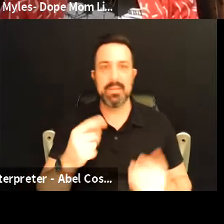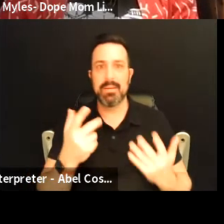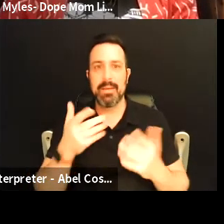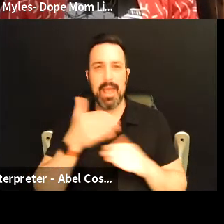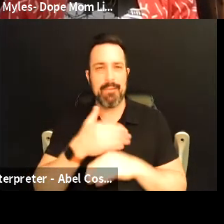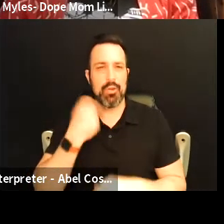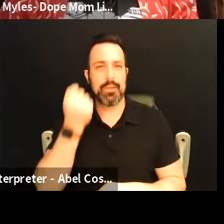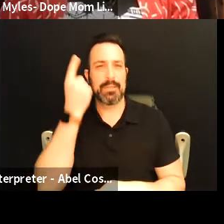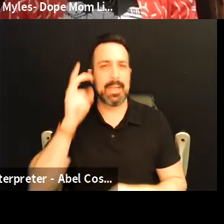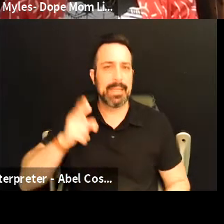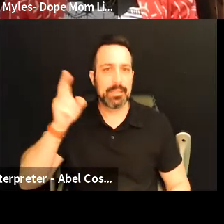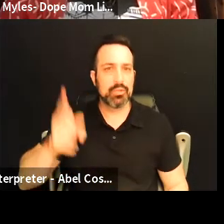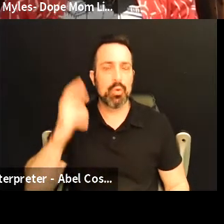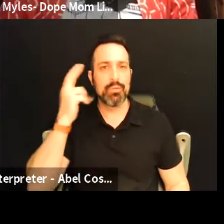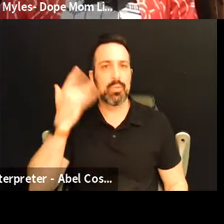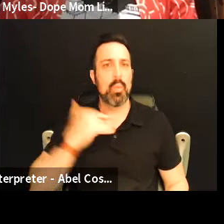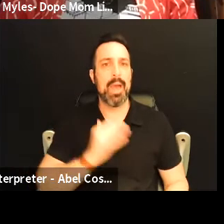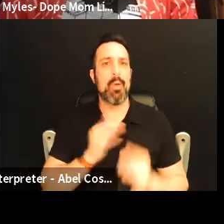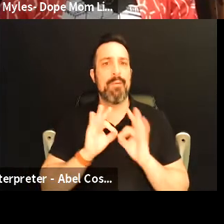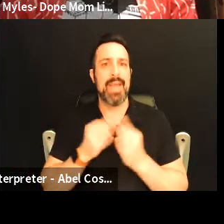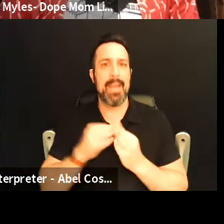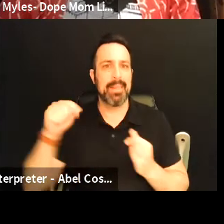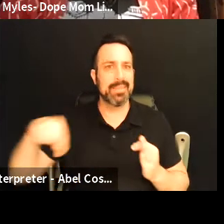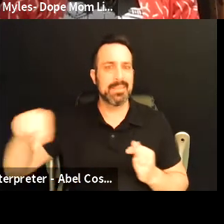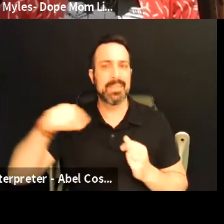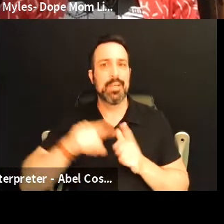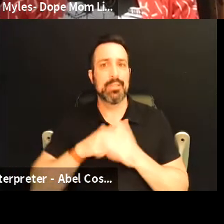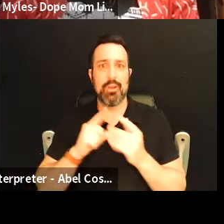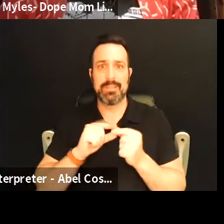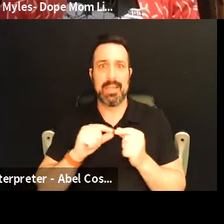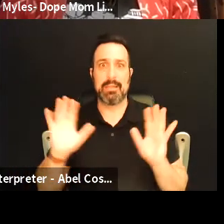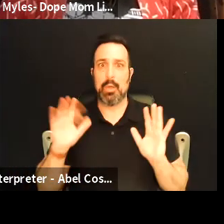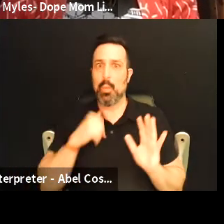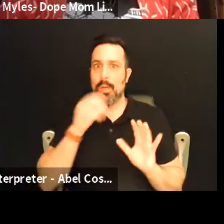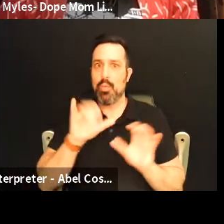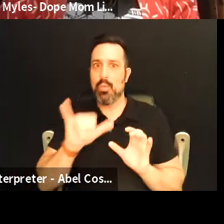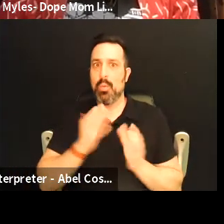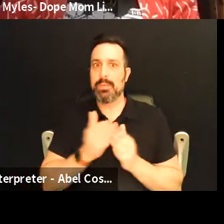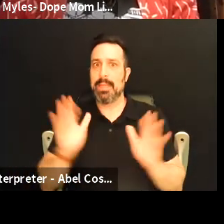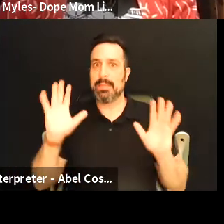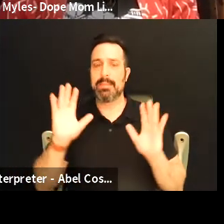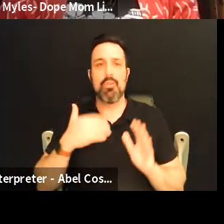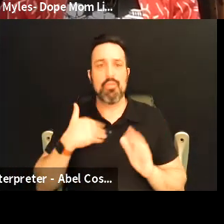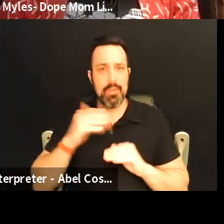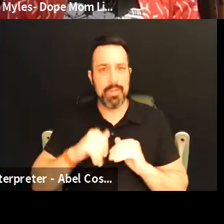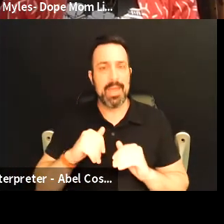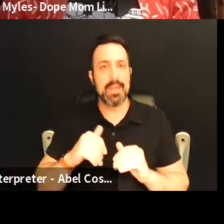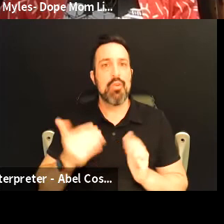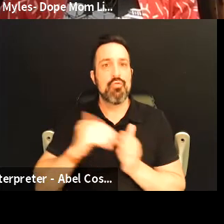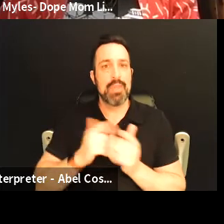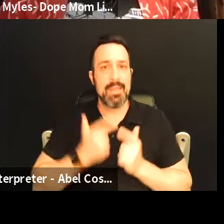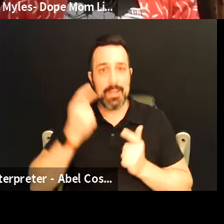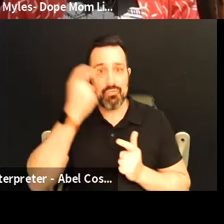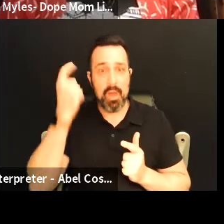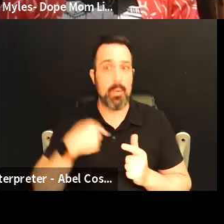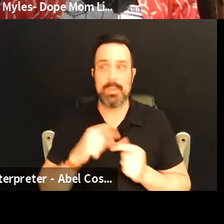historical reasons why our families just um started saying like we don't do those things right instead of reliving the trauma we just say we